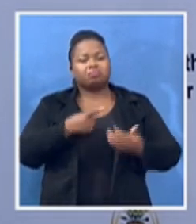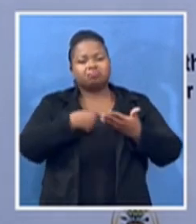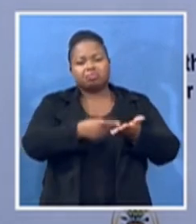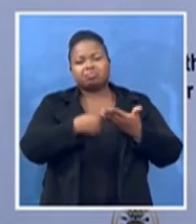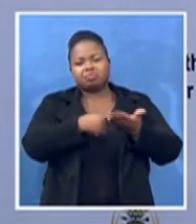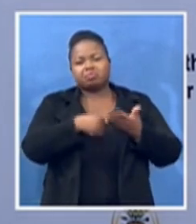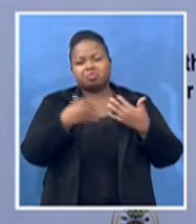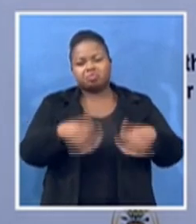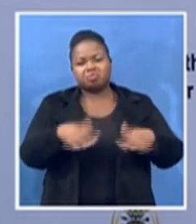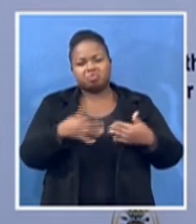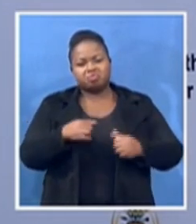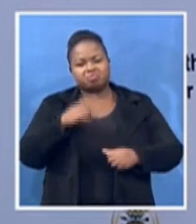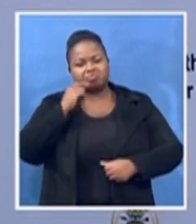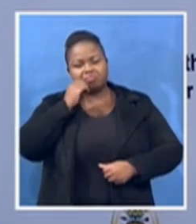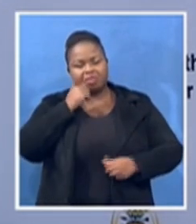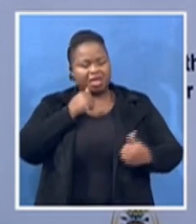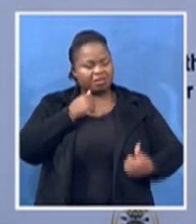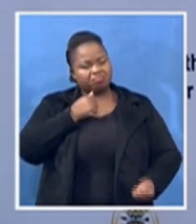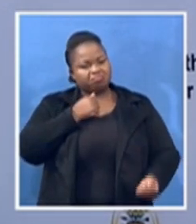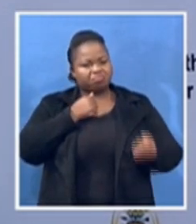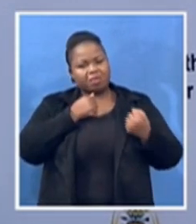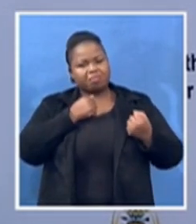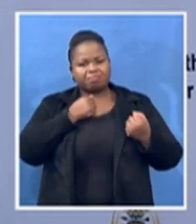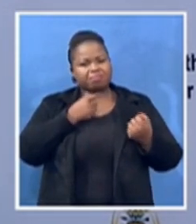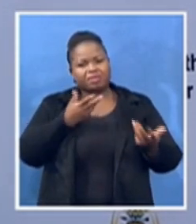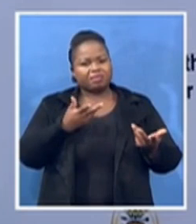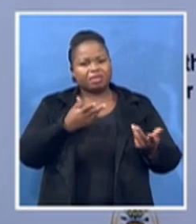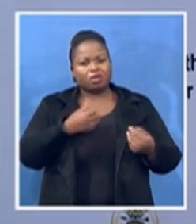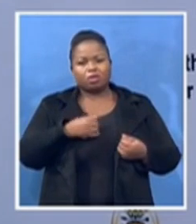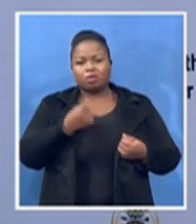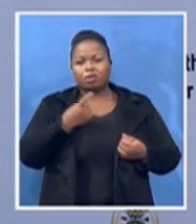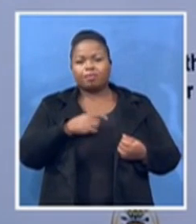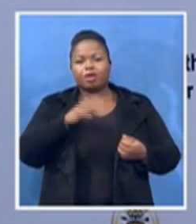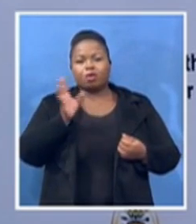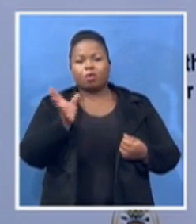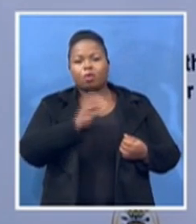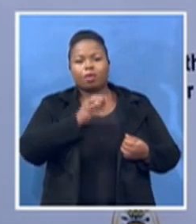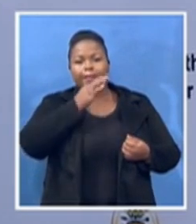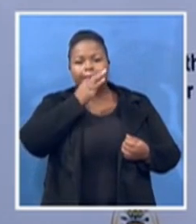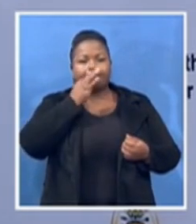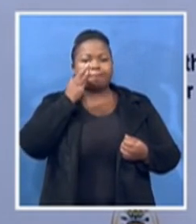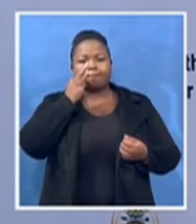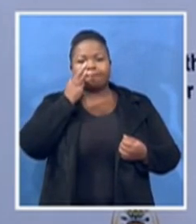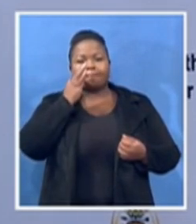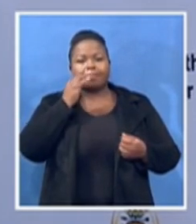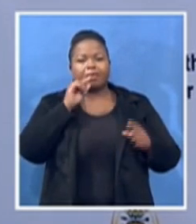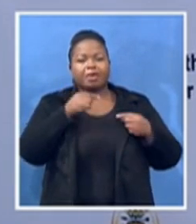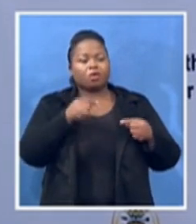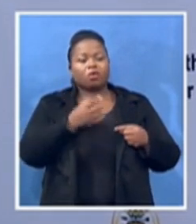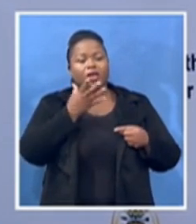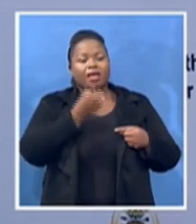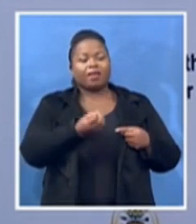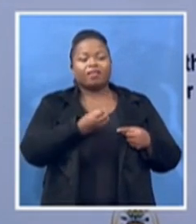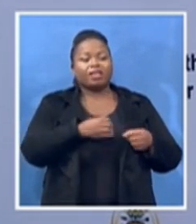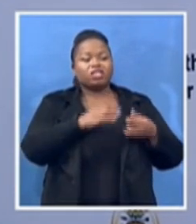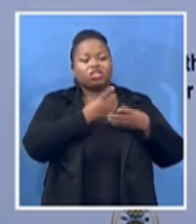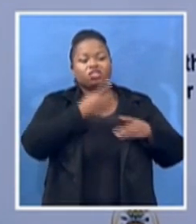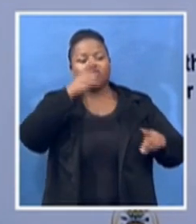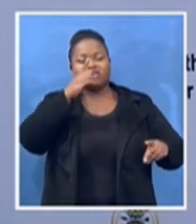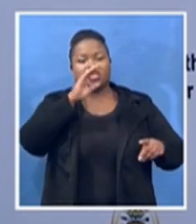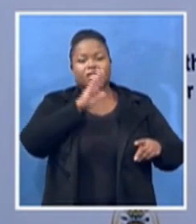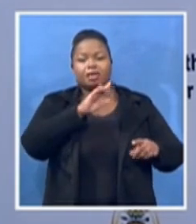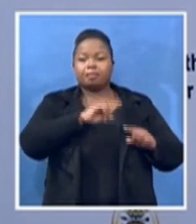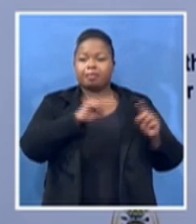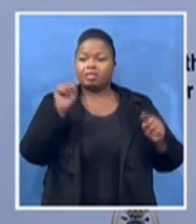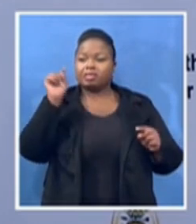of even a Kafarian degree. Wise Miss Shalot, who has refused admittance on